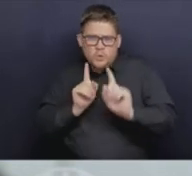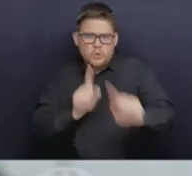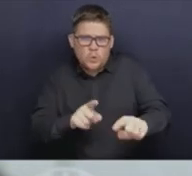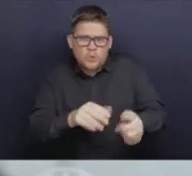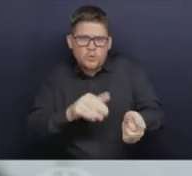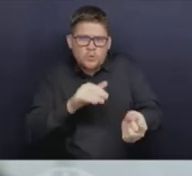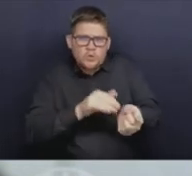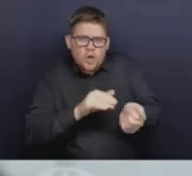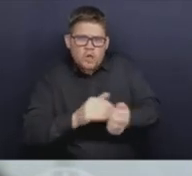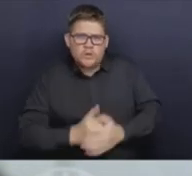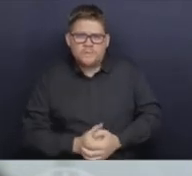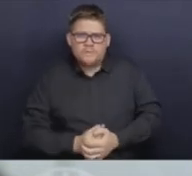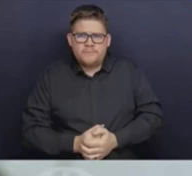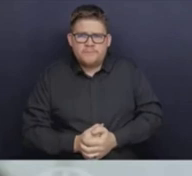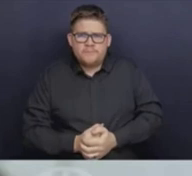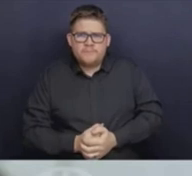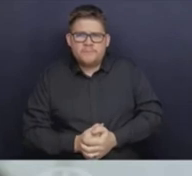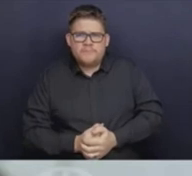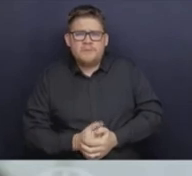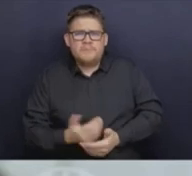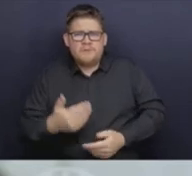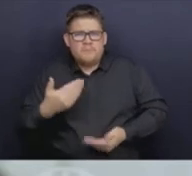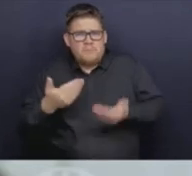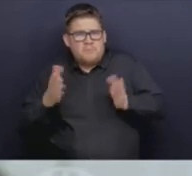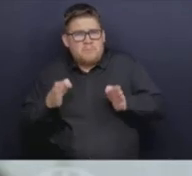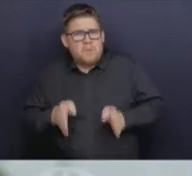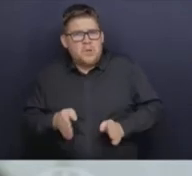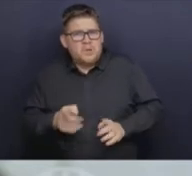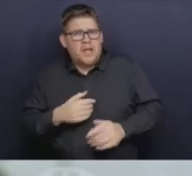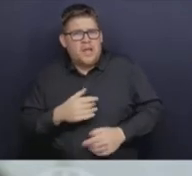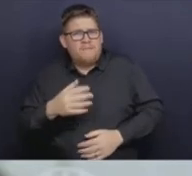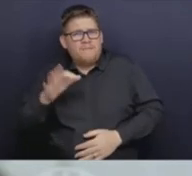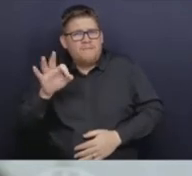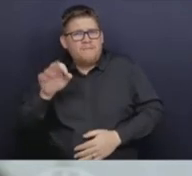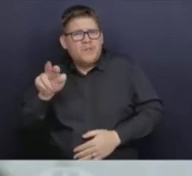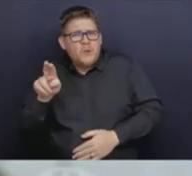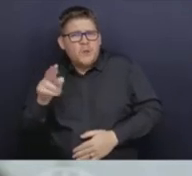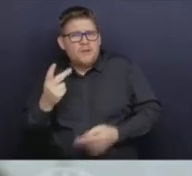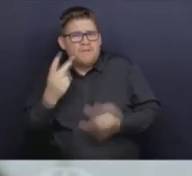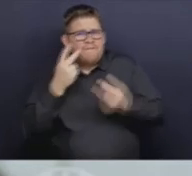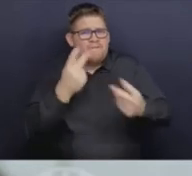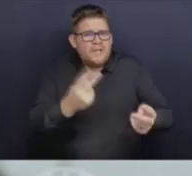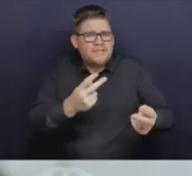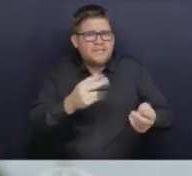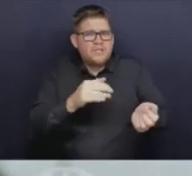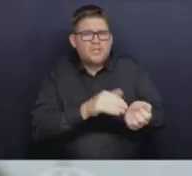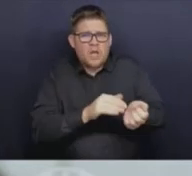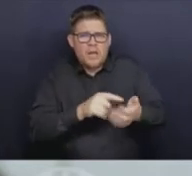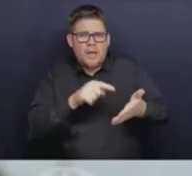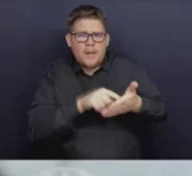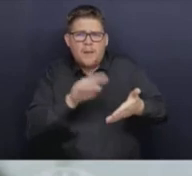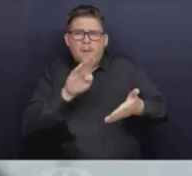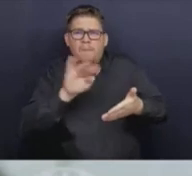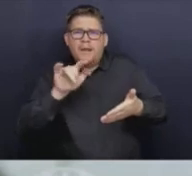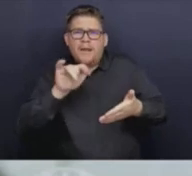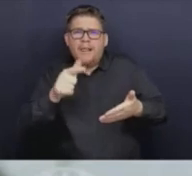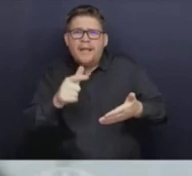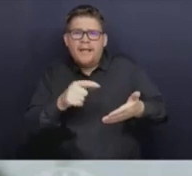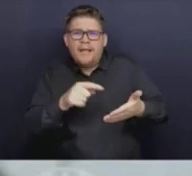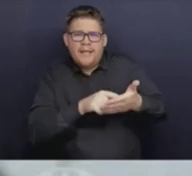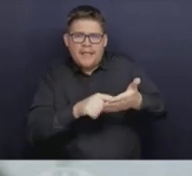illness. And so we follow physician billings for that. And that's on the BC CDC website. That's that respiratory illness.